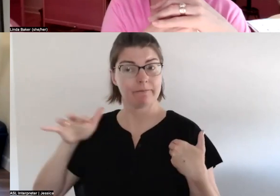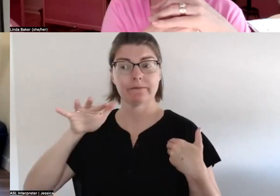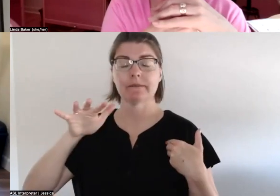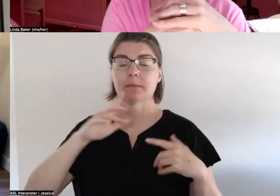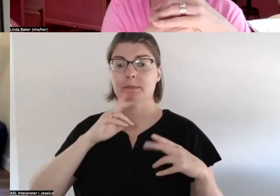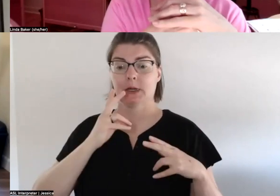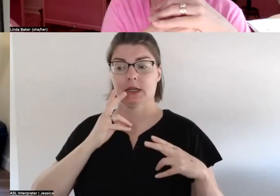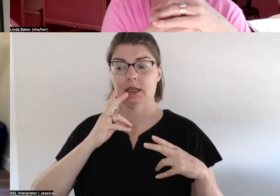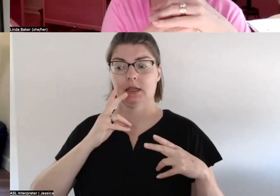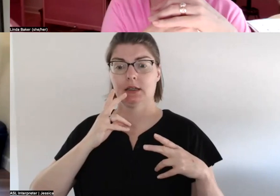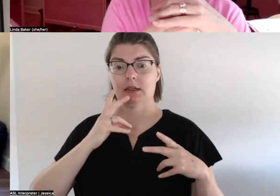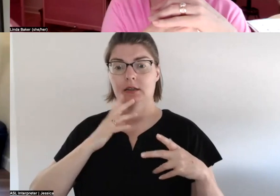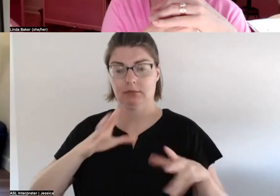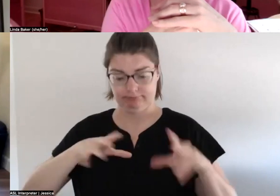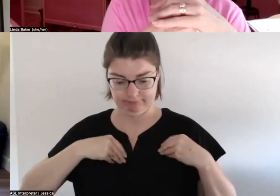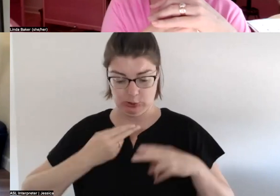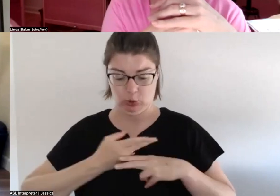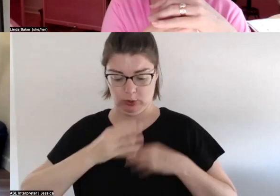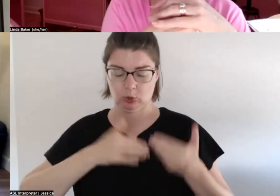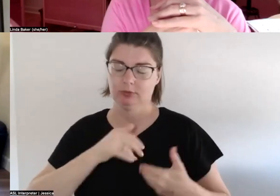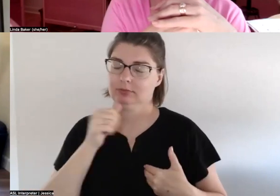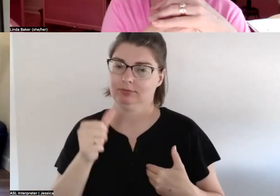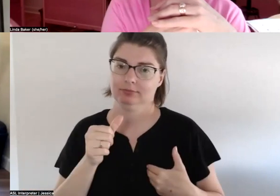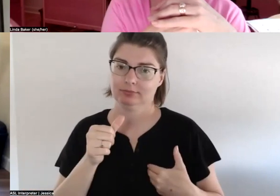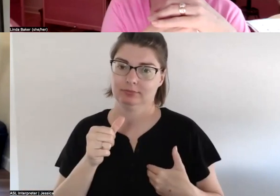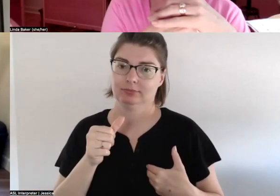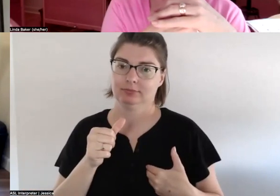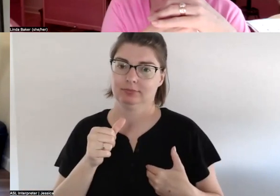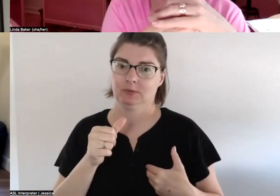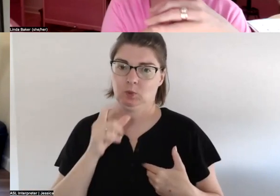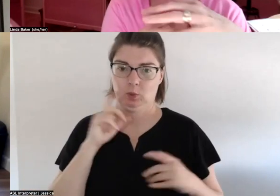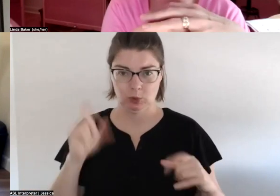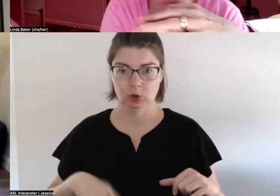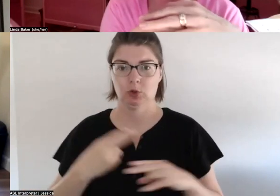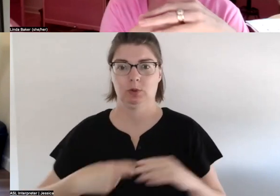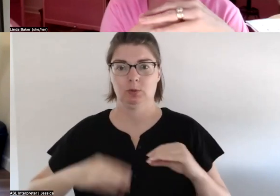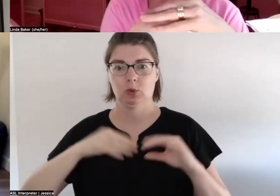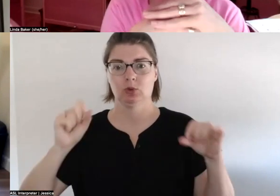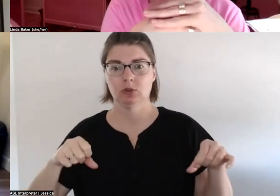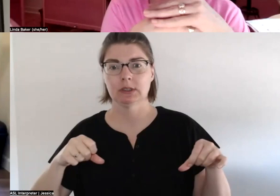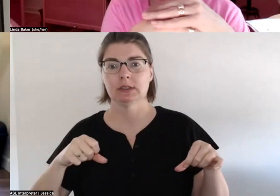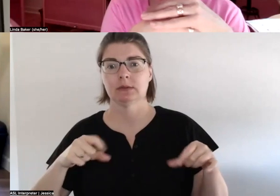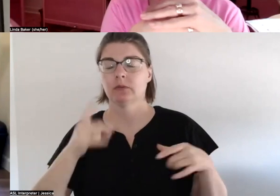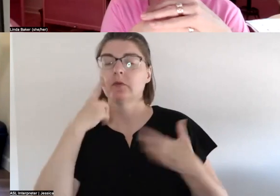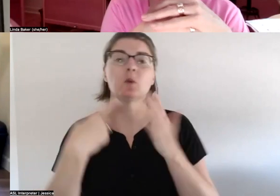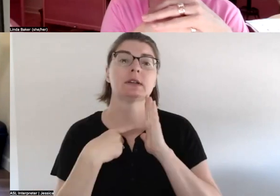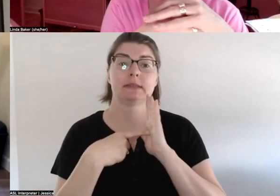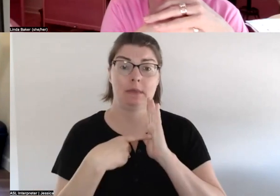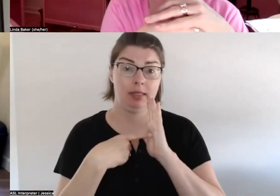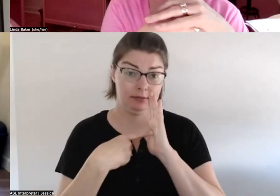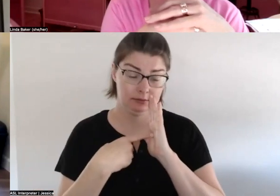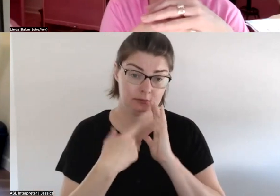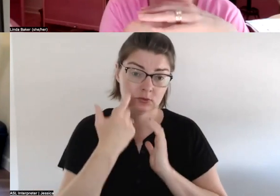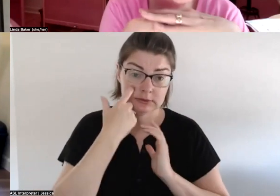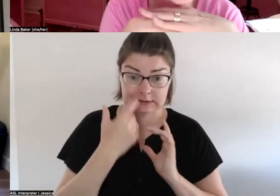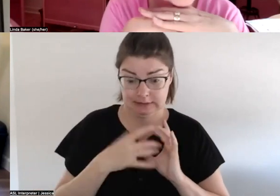yet using it in the way that we can to for example i gave i